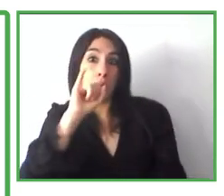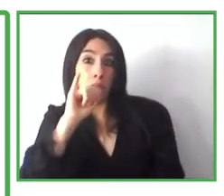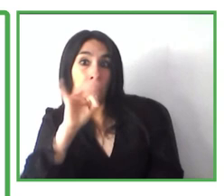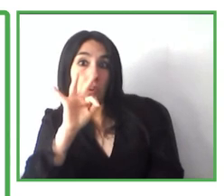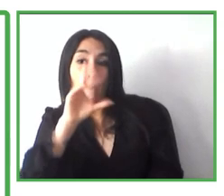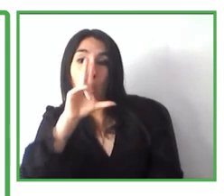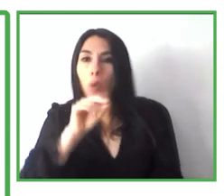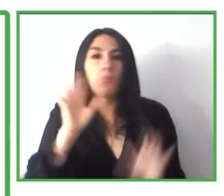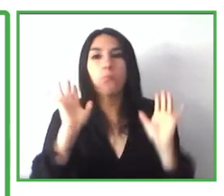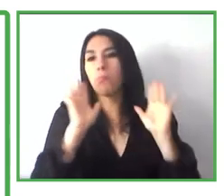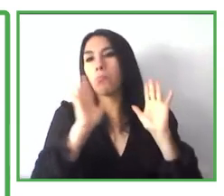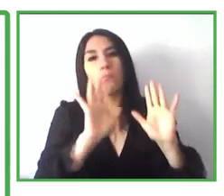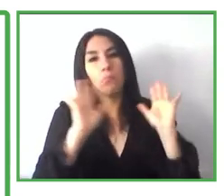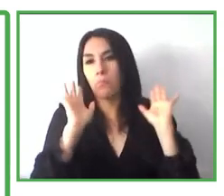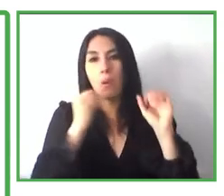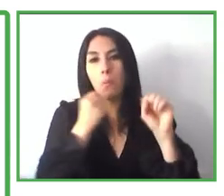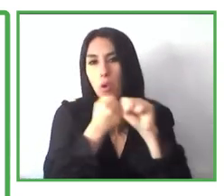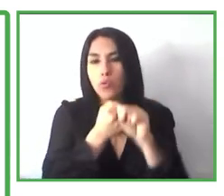need for them to do so.